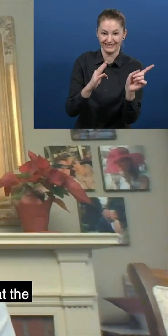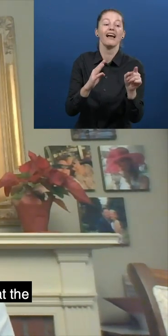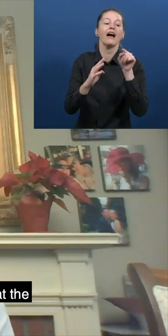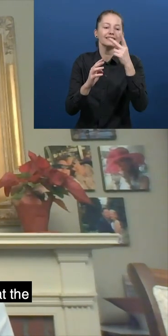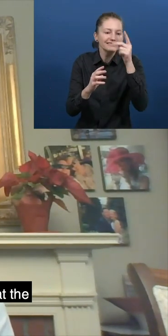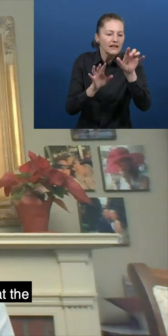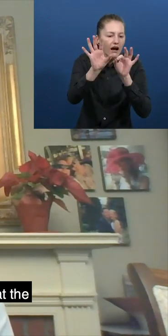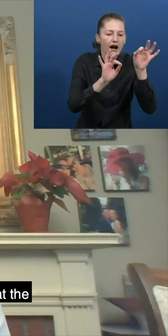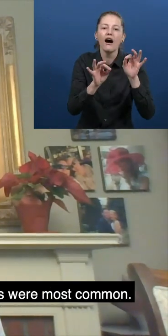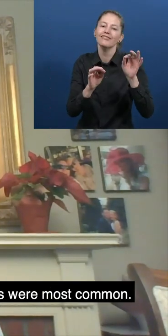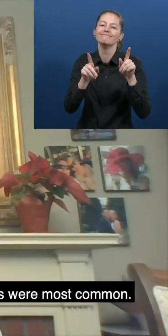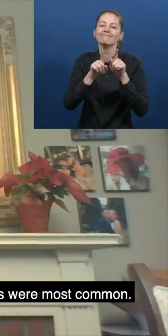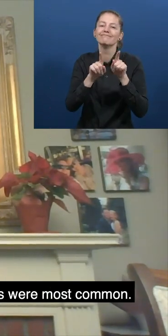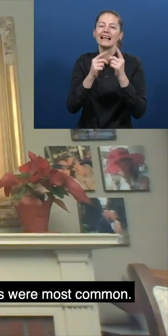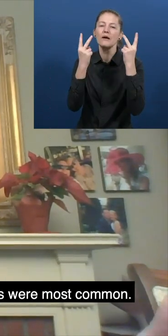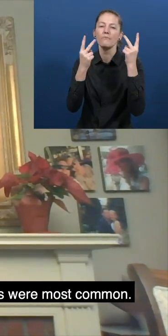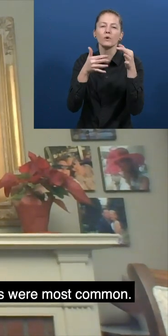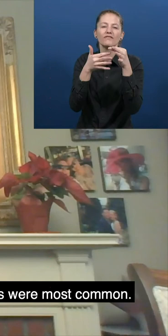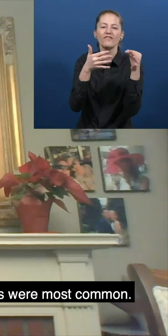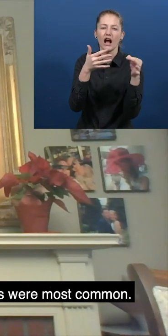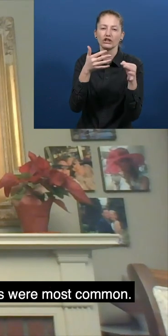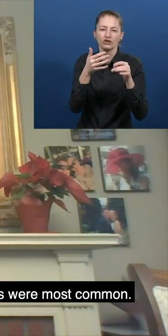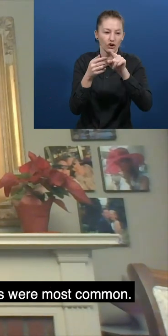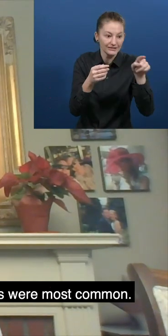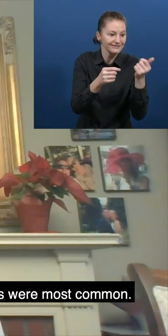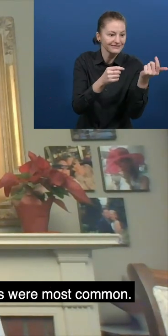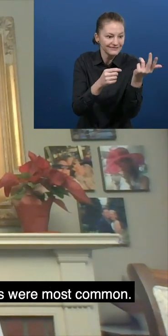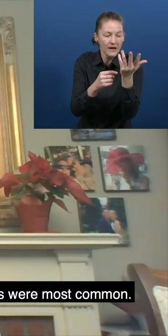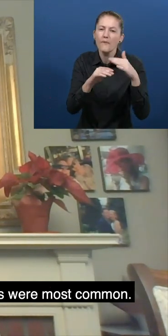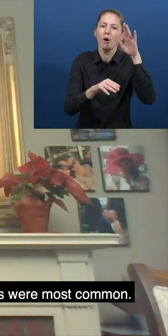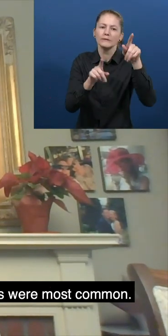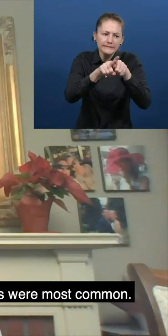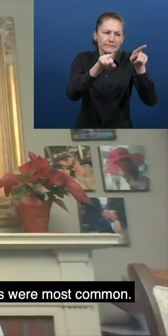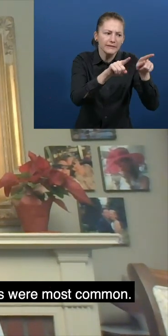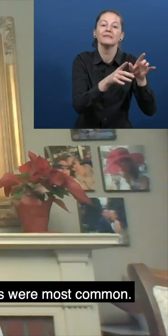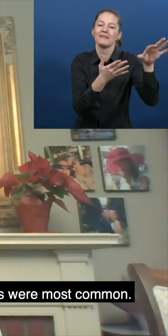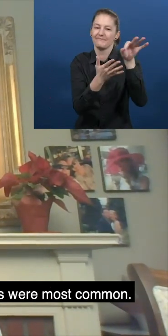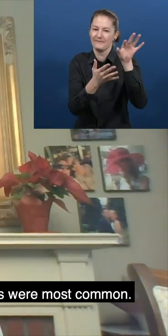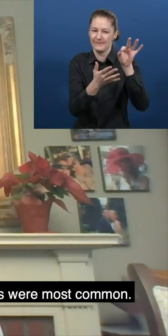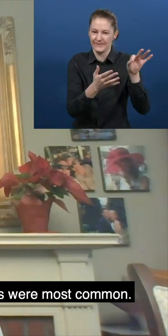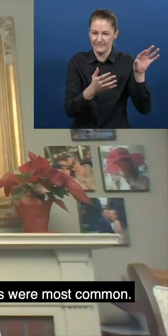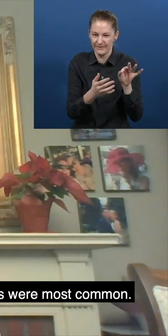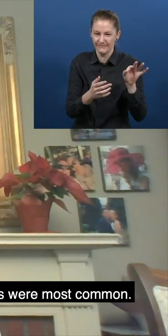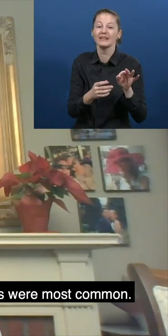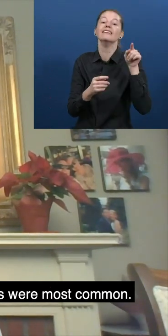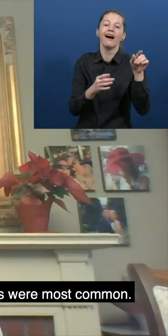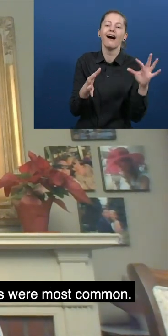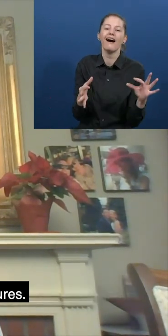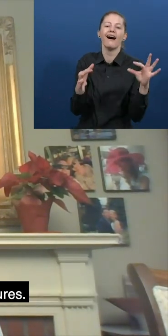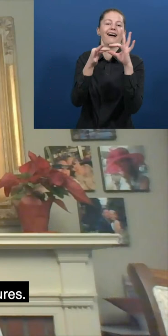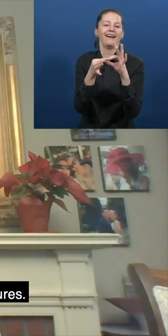identify the workplaces at the very top or our top 10% where these key workplace factors were most common.